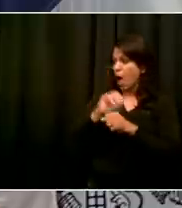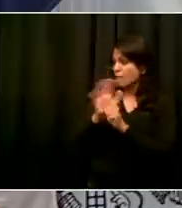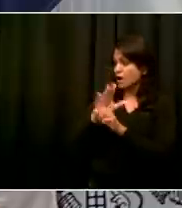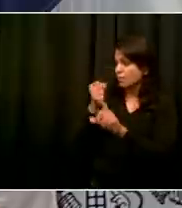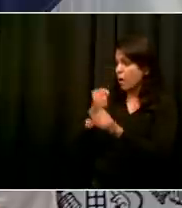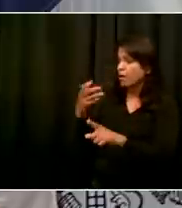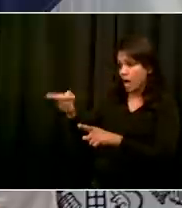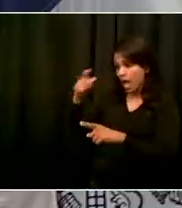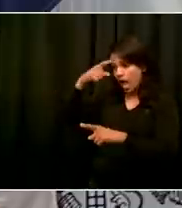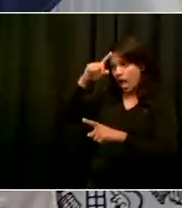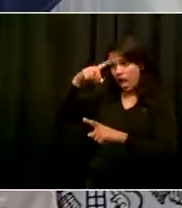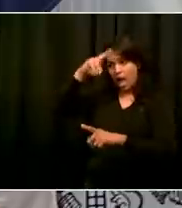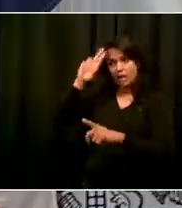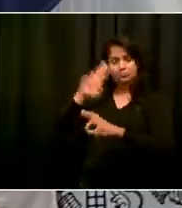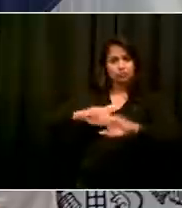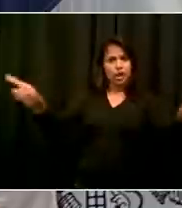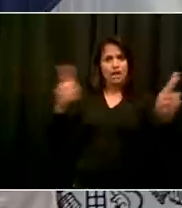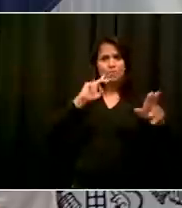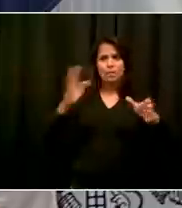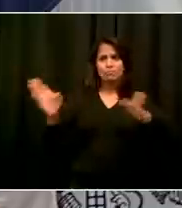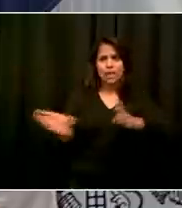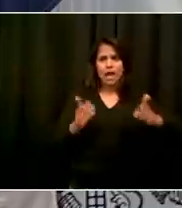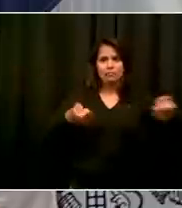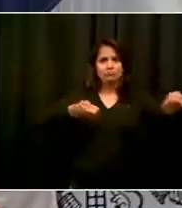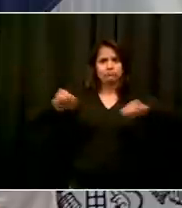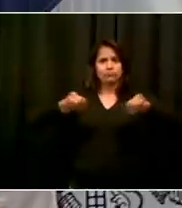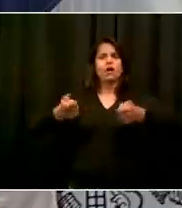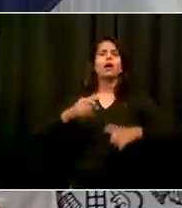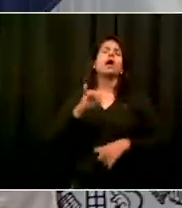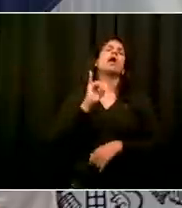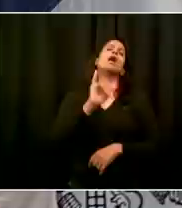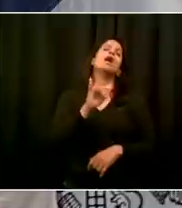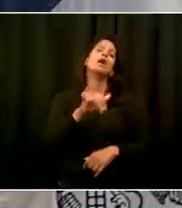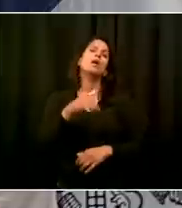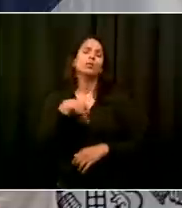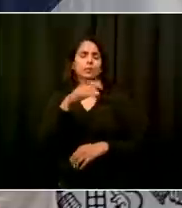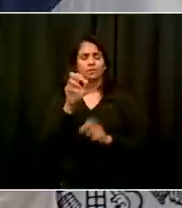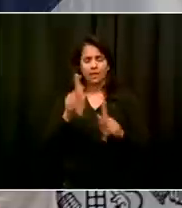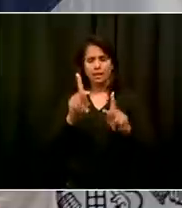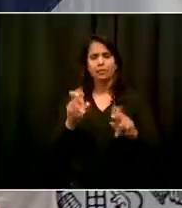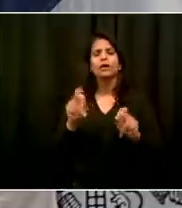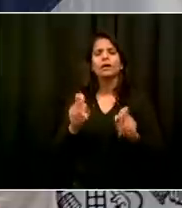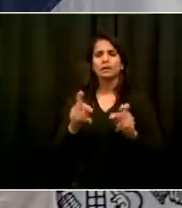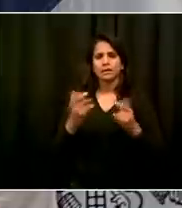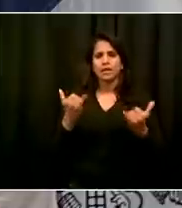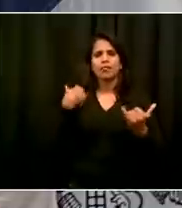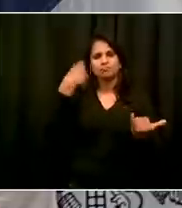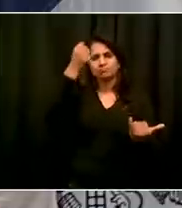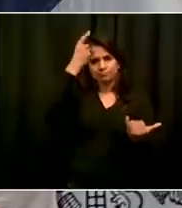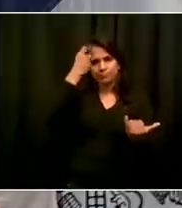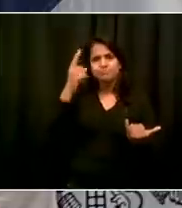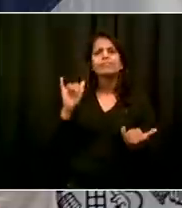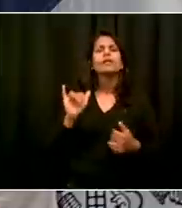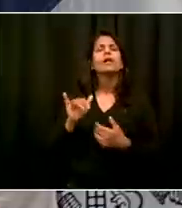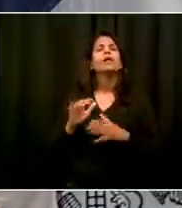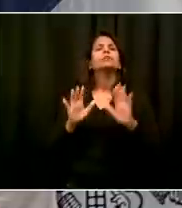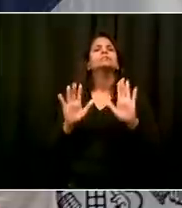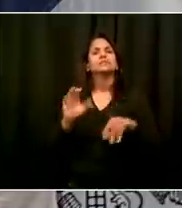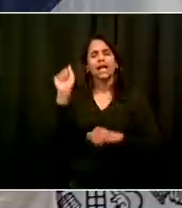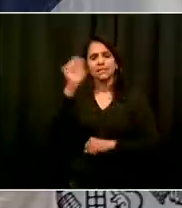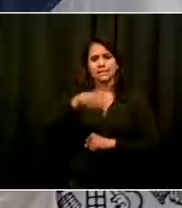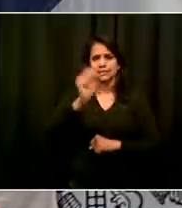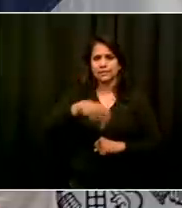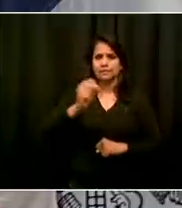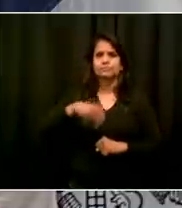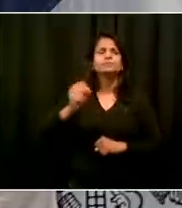It's a sad reality. And Dr. Varma may want to weigh in because he and I have talked about this many times. Places that